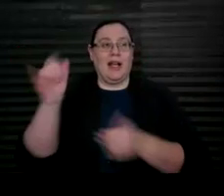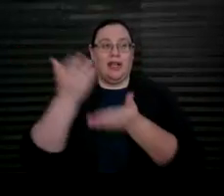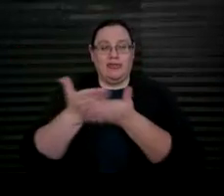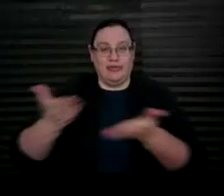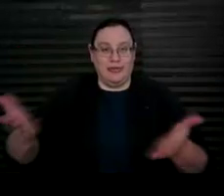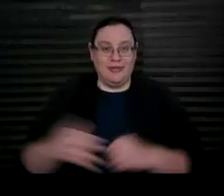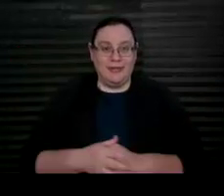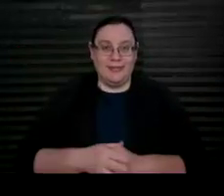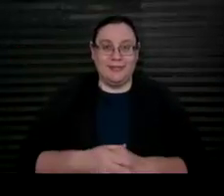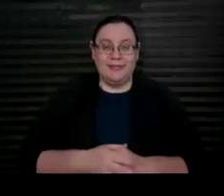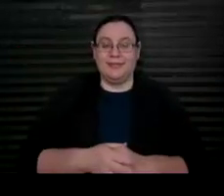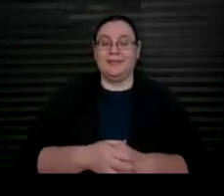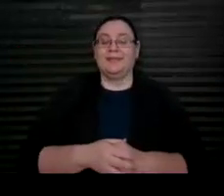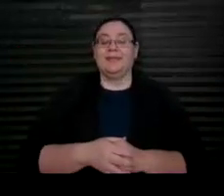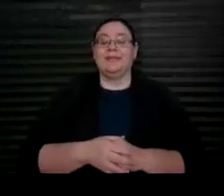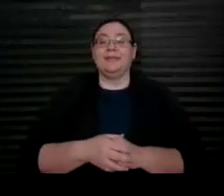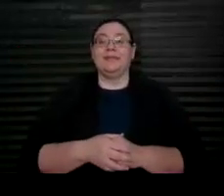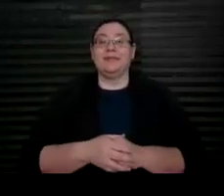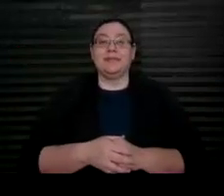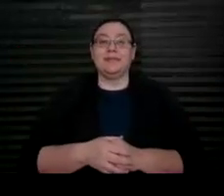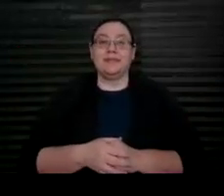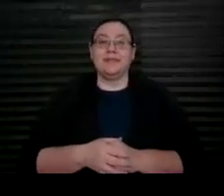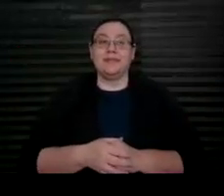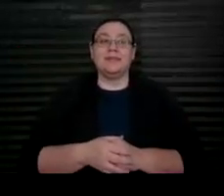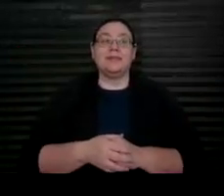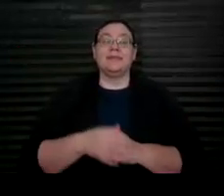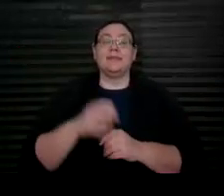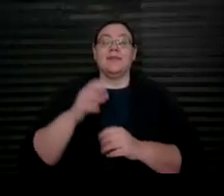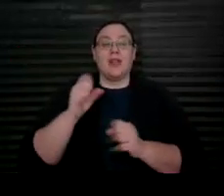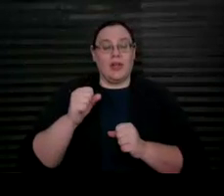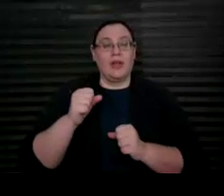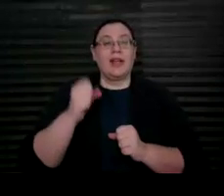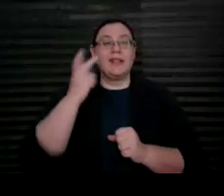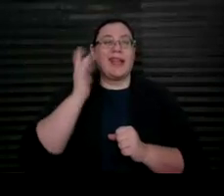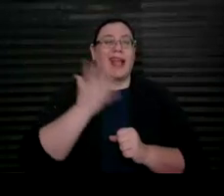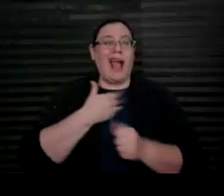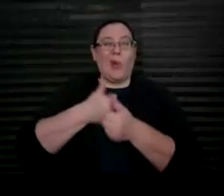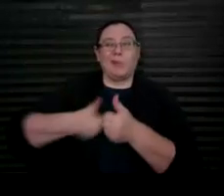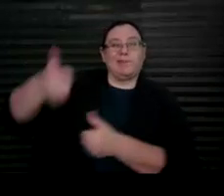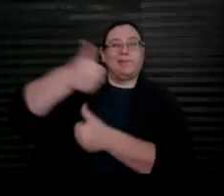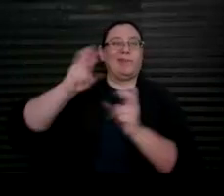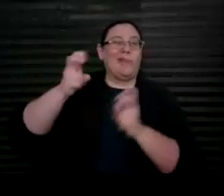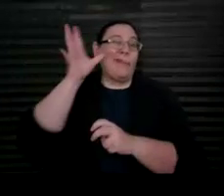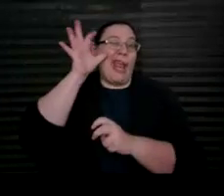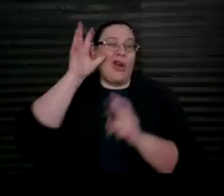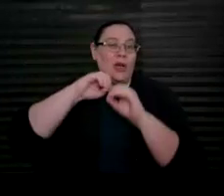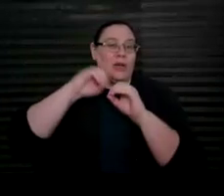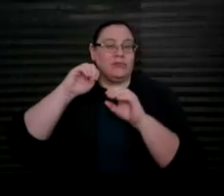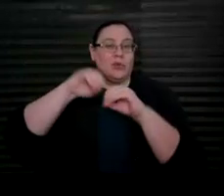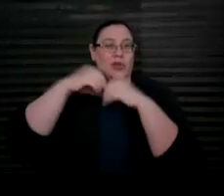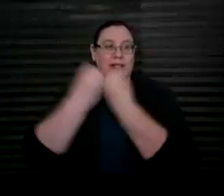resources. So you can go to our parent organization National Disability